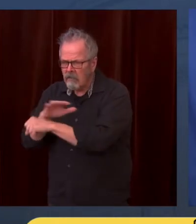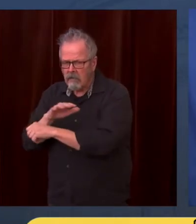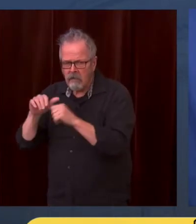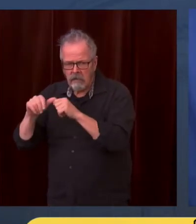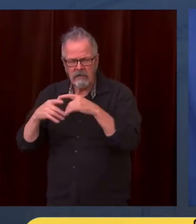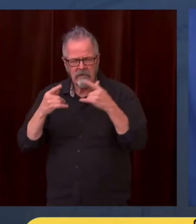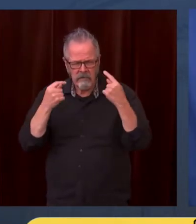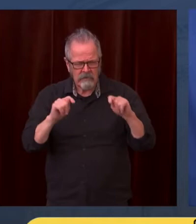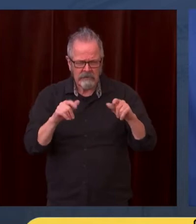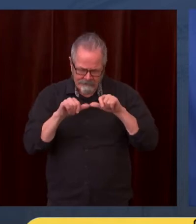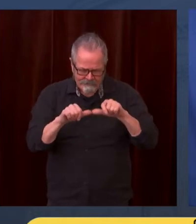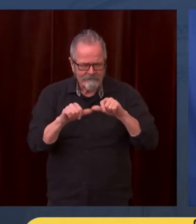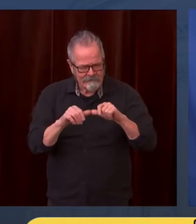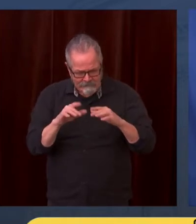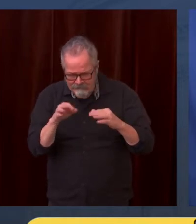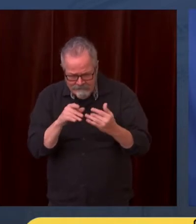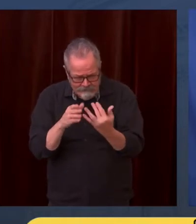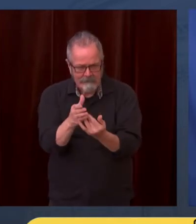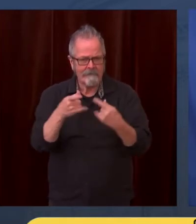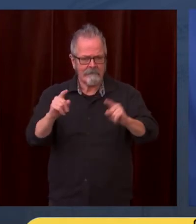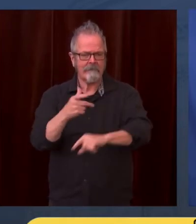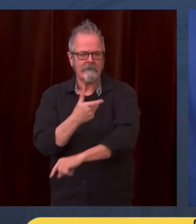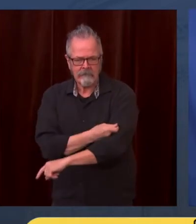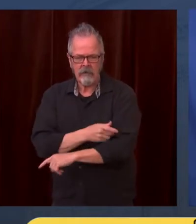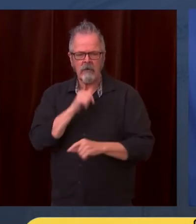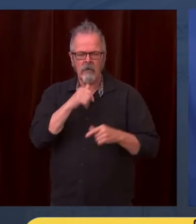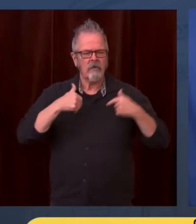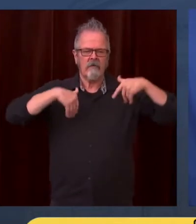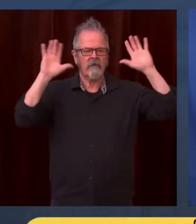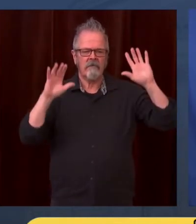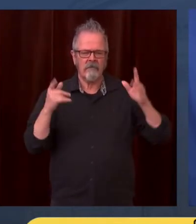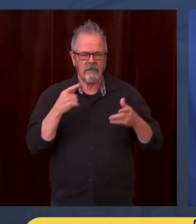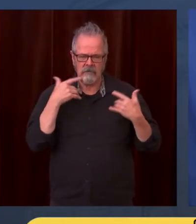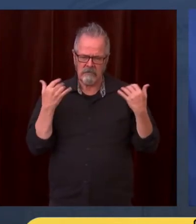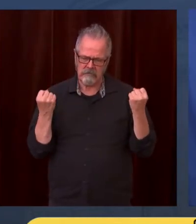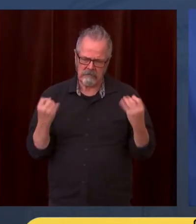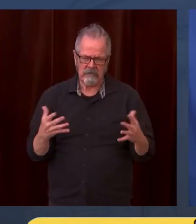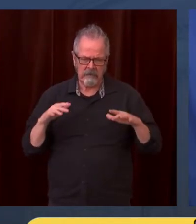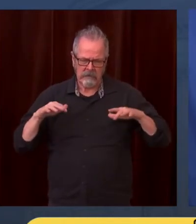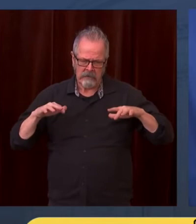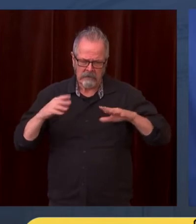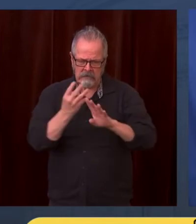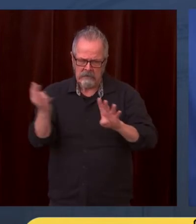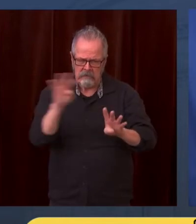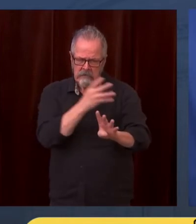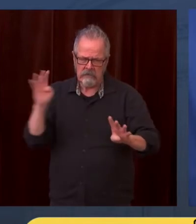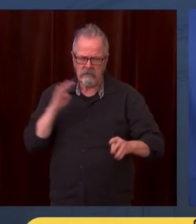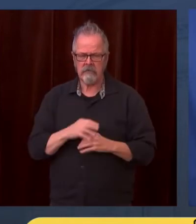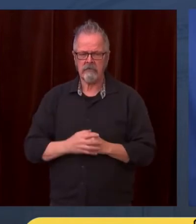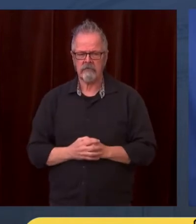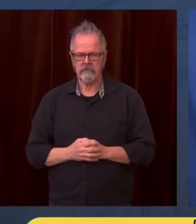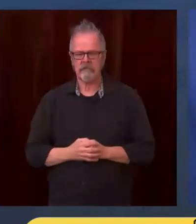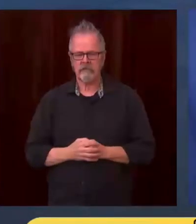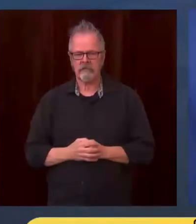utilize this life-saving vaccine. We want to thank the Biden administration, beginning December 15th at FEMA,